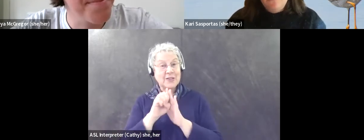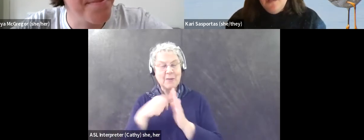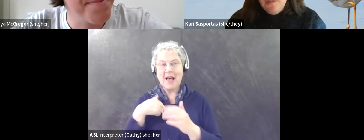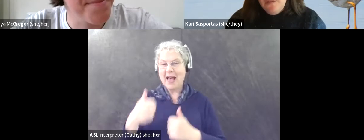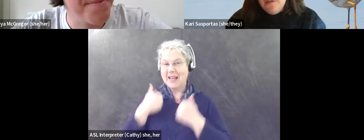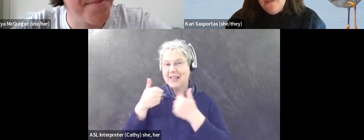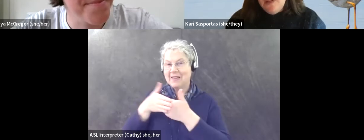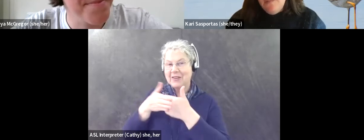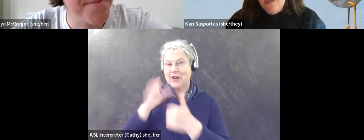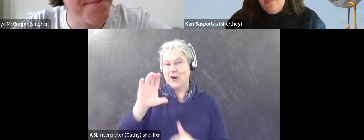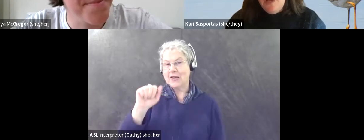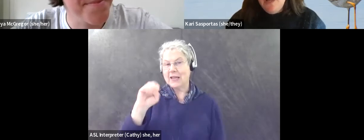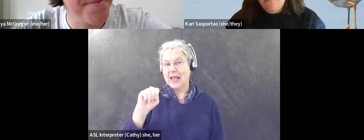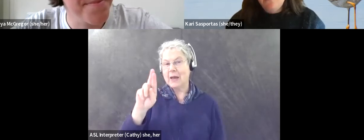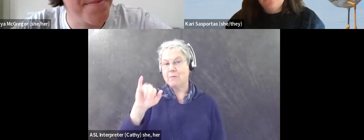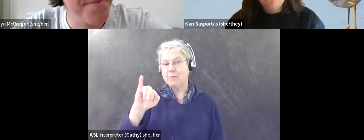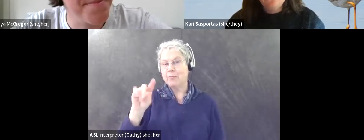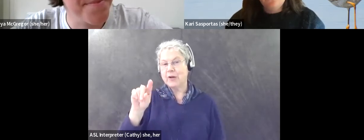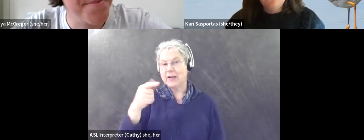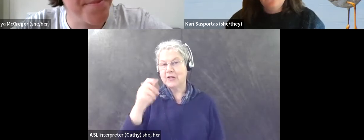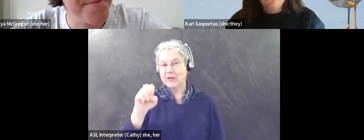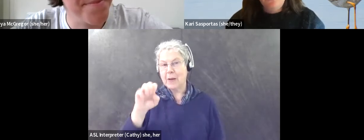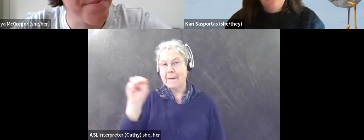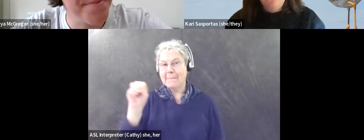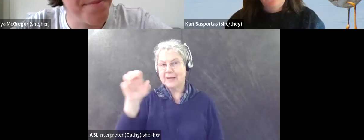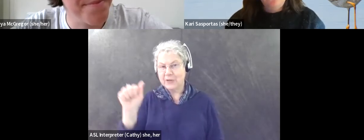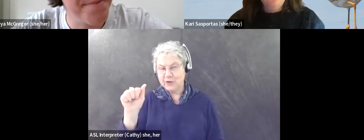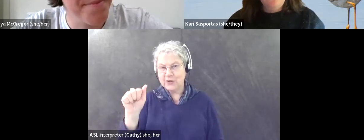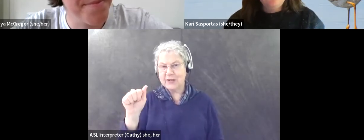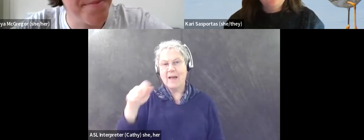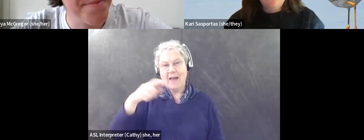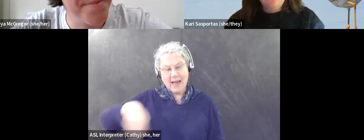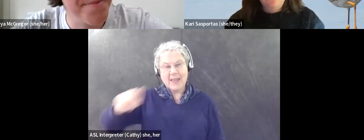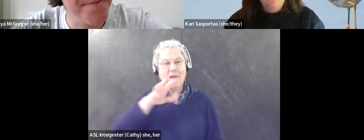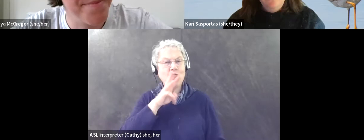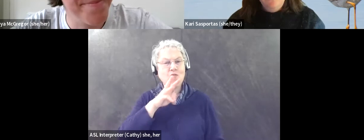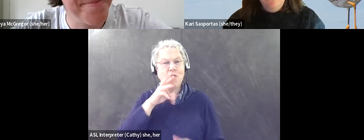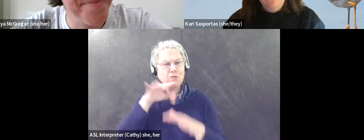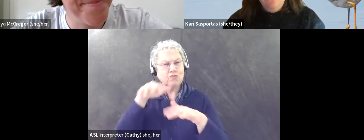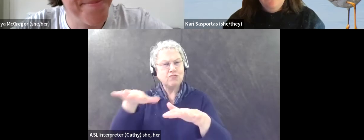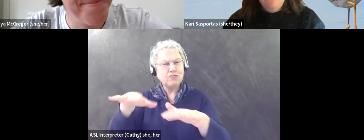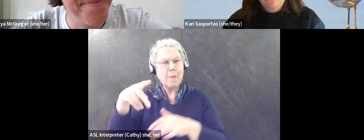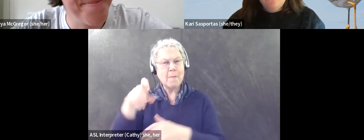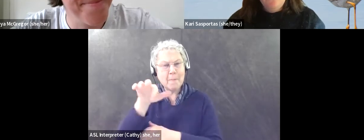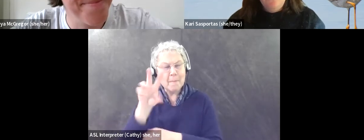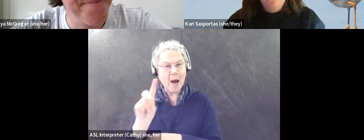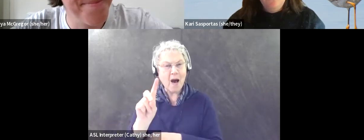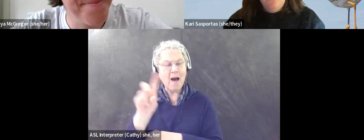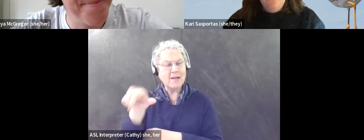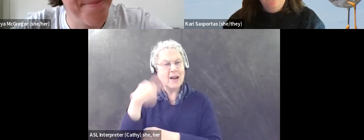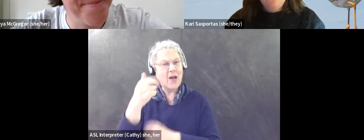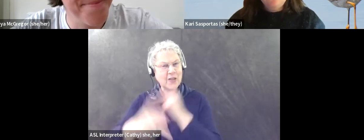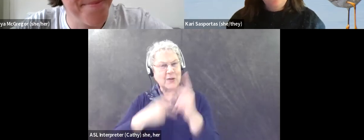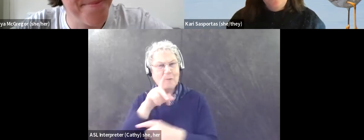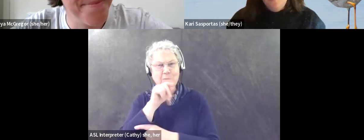Massachusetts, and there's, um, a pond that serves as a reservoir and there's hooded mergansers there. And I'll go there with some people.